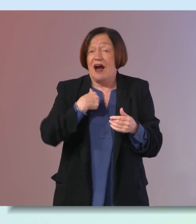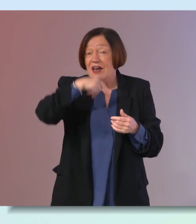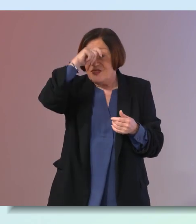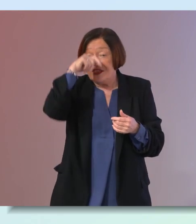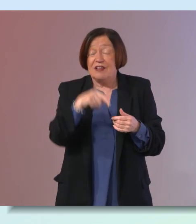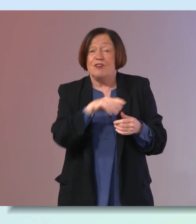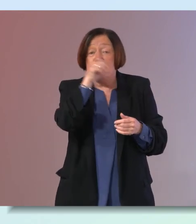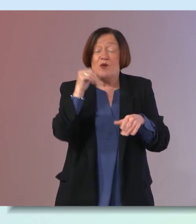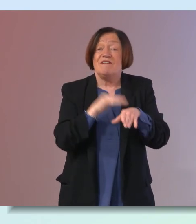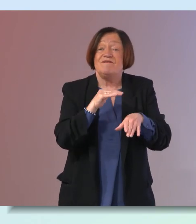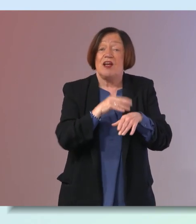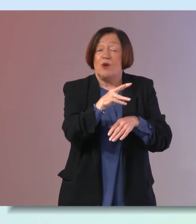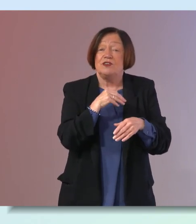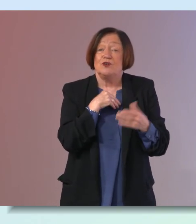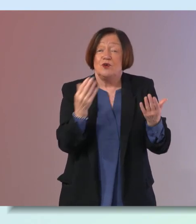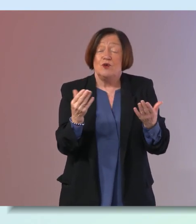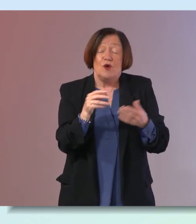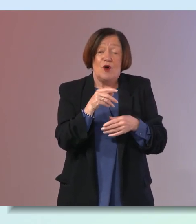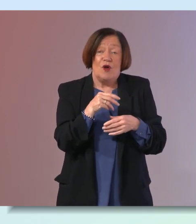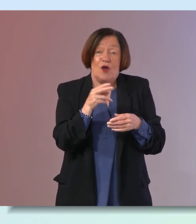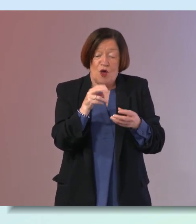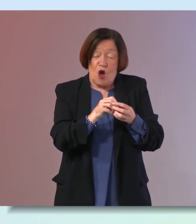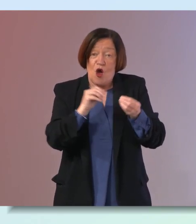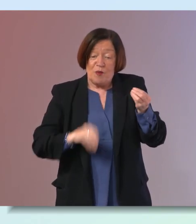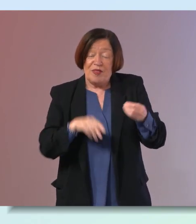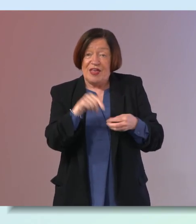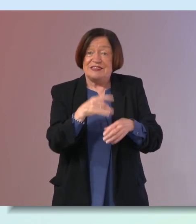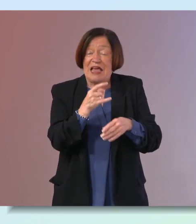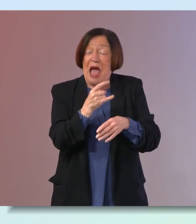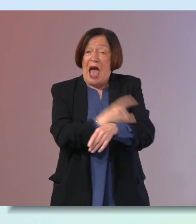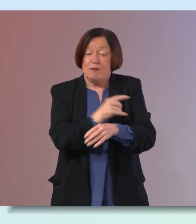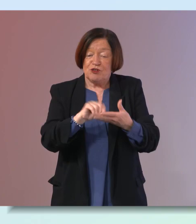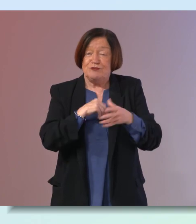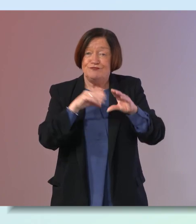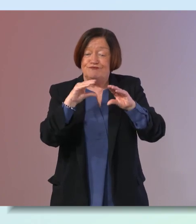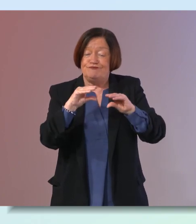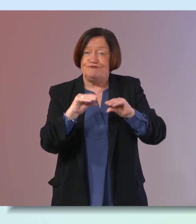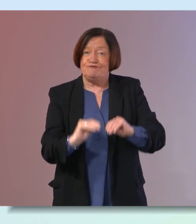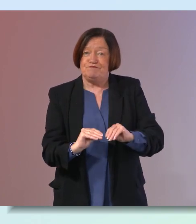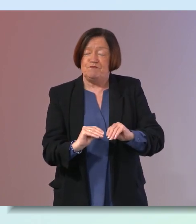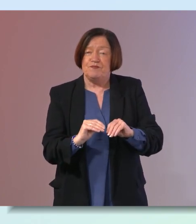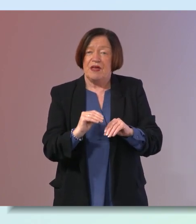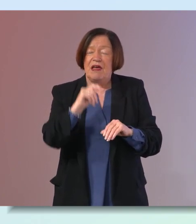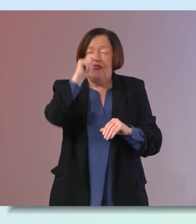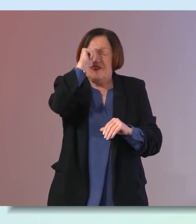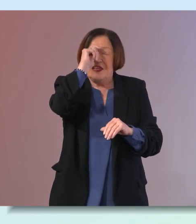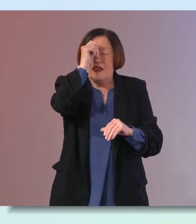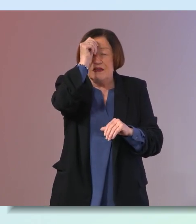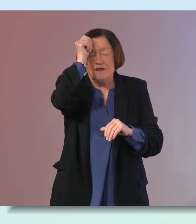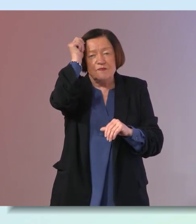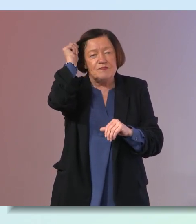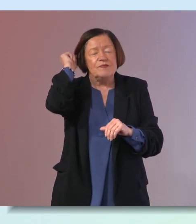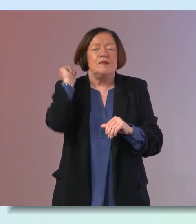that the most effective way to approach that is to actually unpack that as a habit loop so think of it as um every